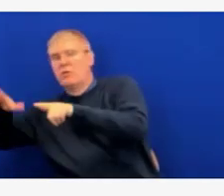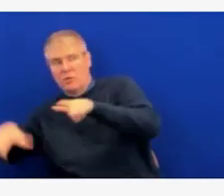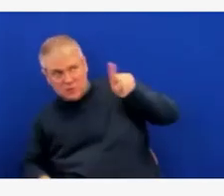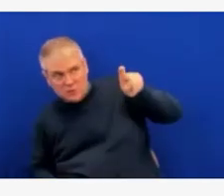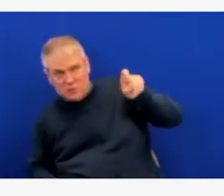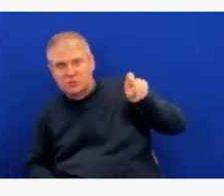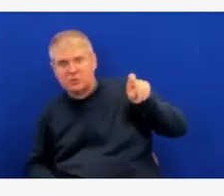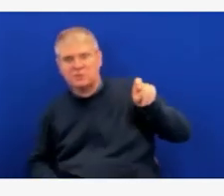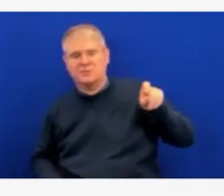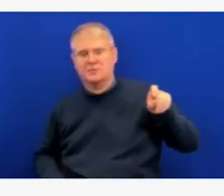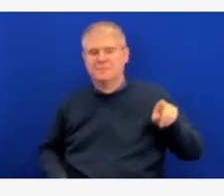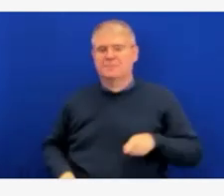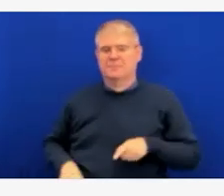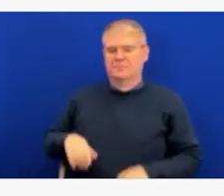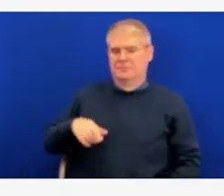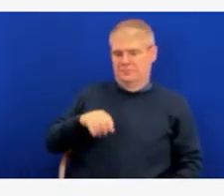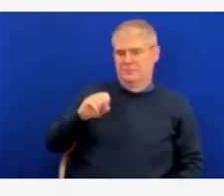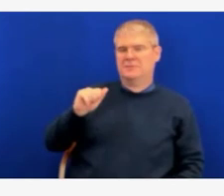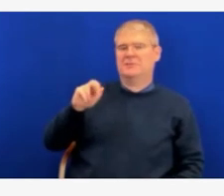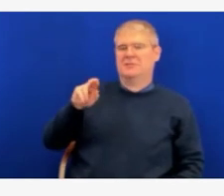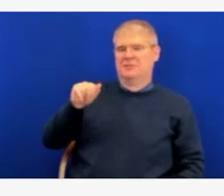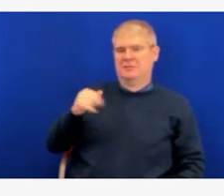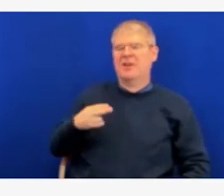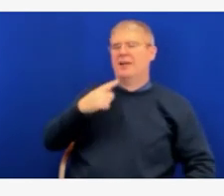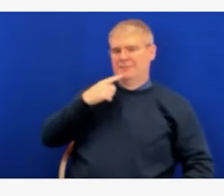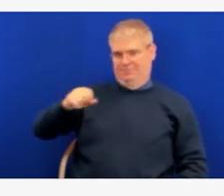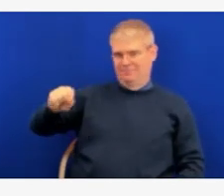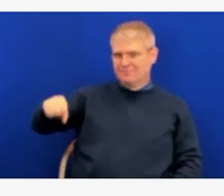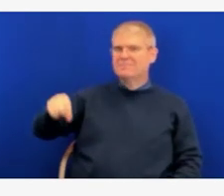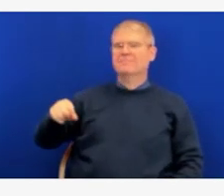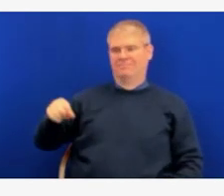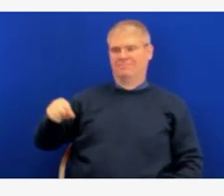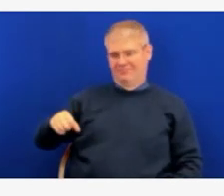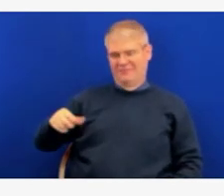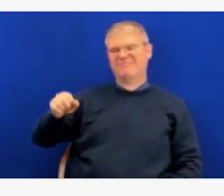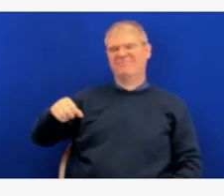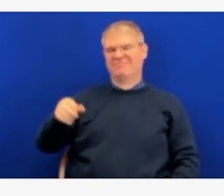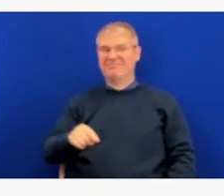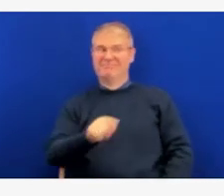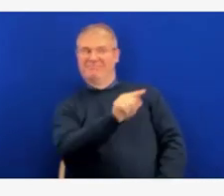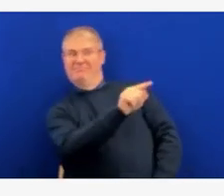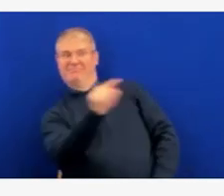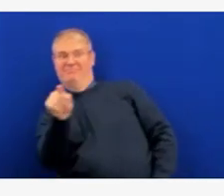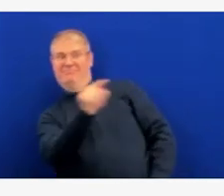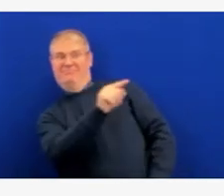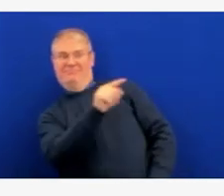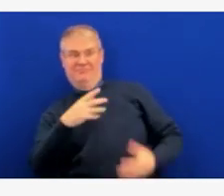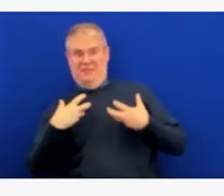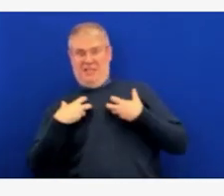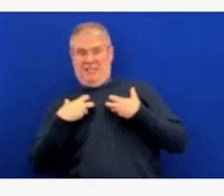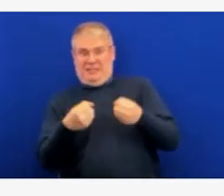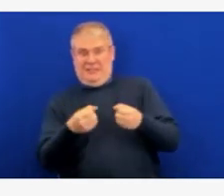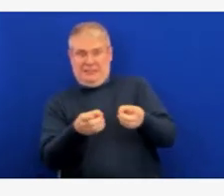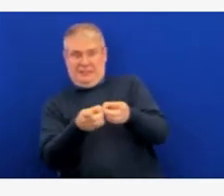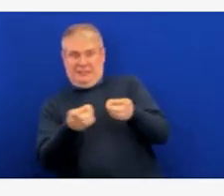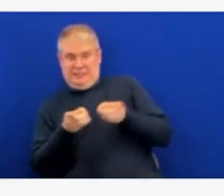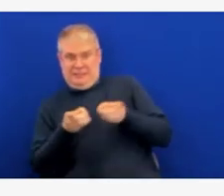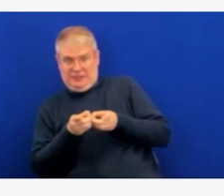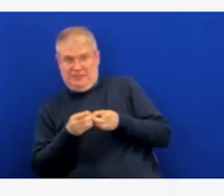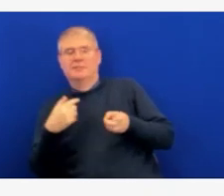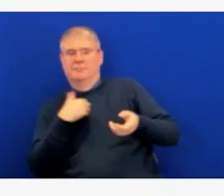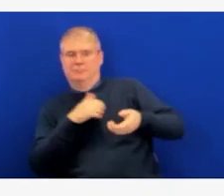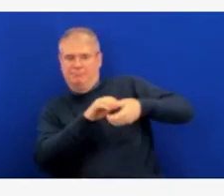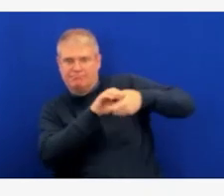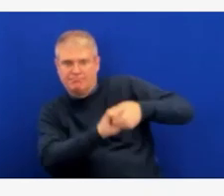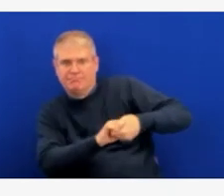local public health districts really comes into play. 63% of our pre-ordered vaccine that is coming